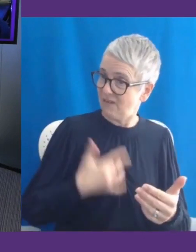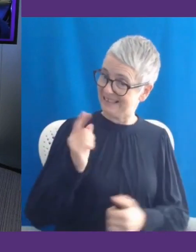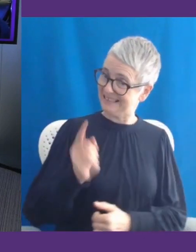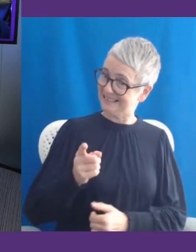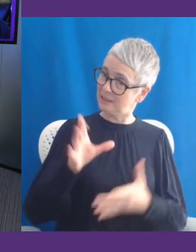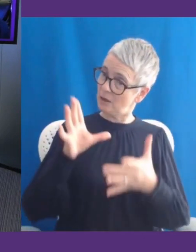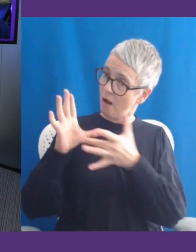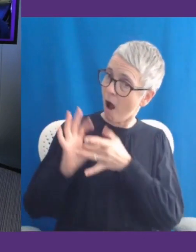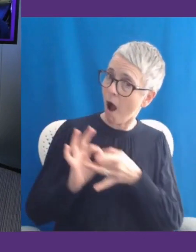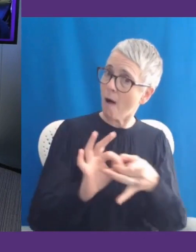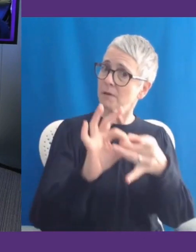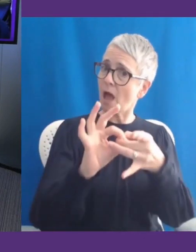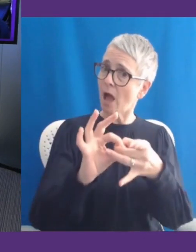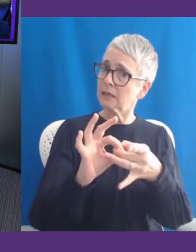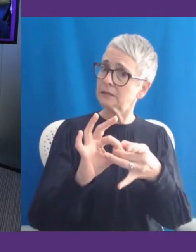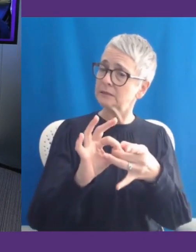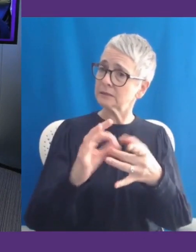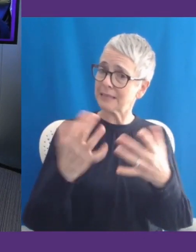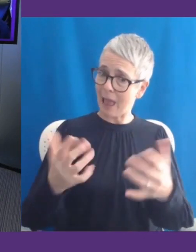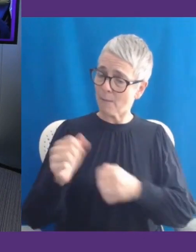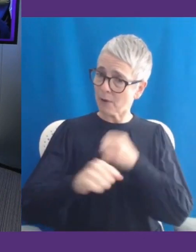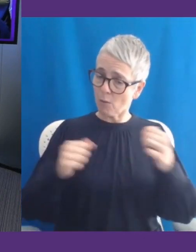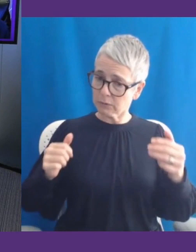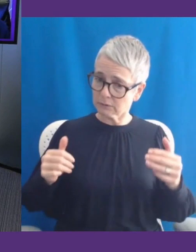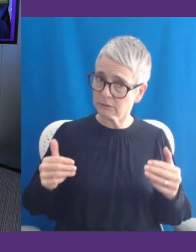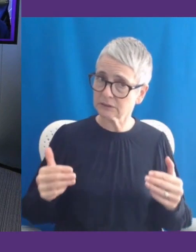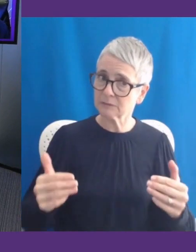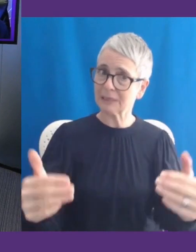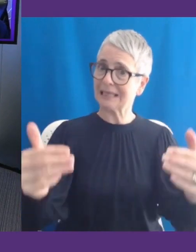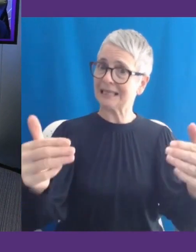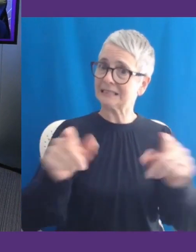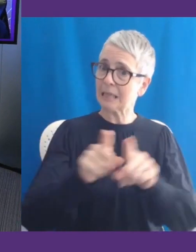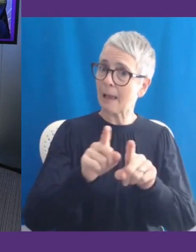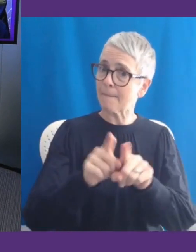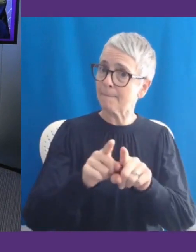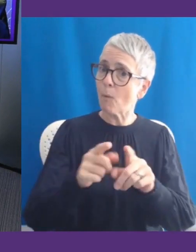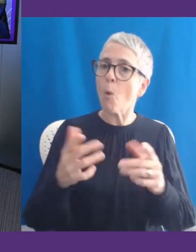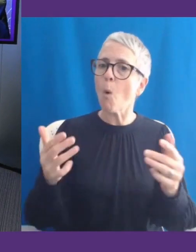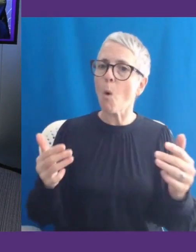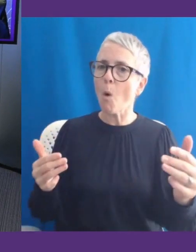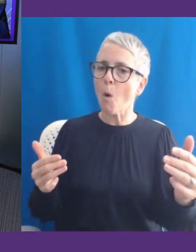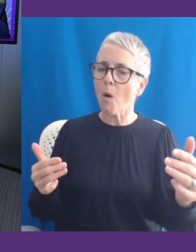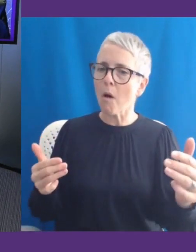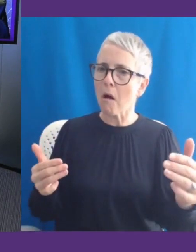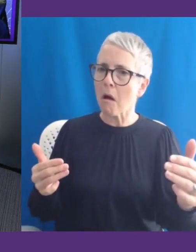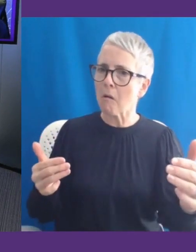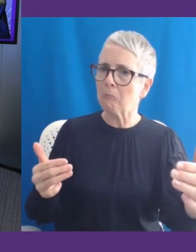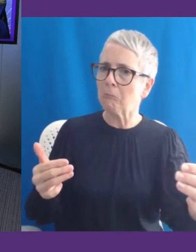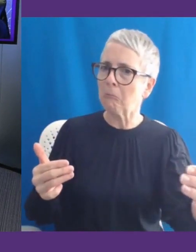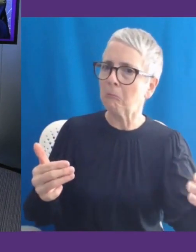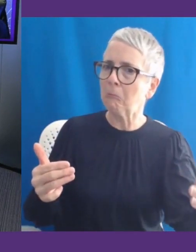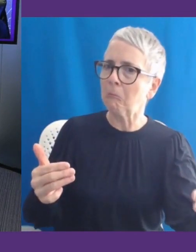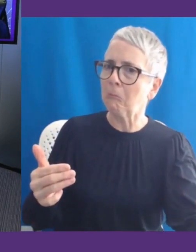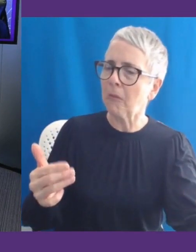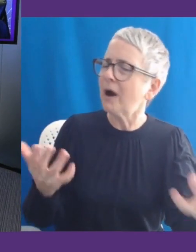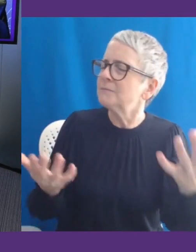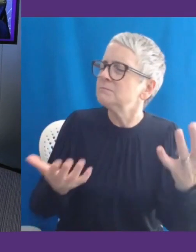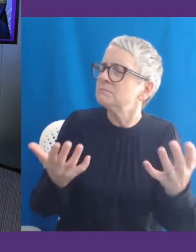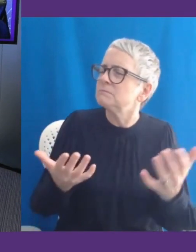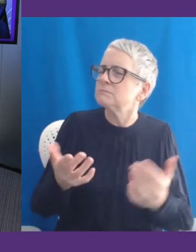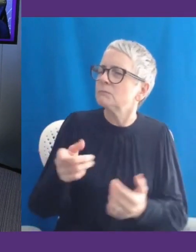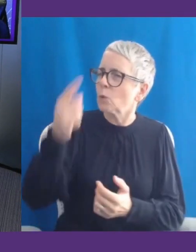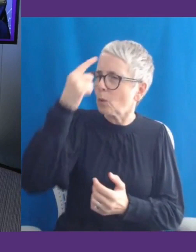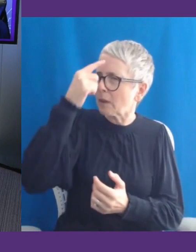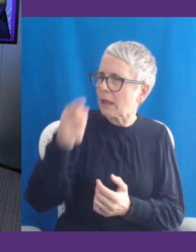people up to the same speed? Is it also sort of shone a light on where the gaps are between policy and reality of